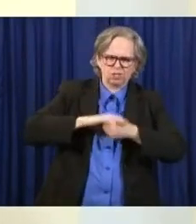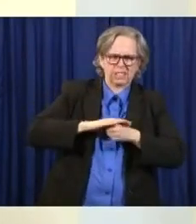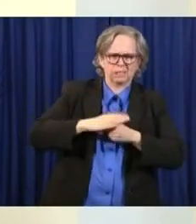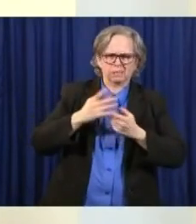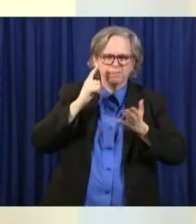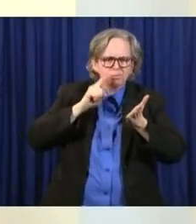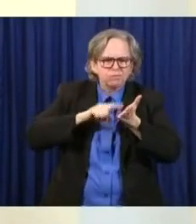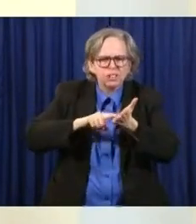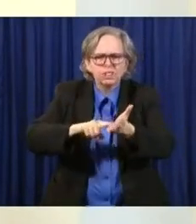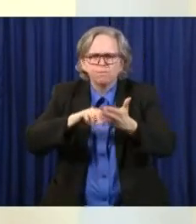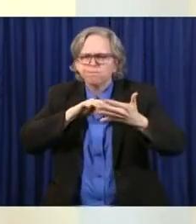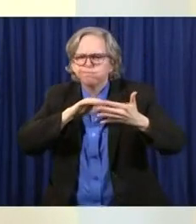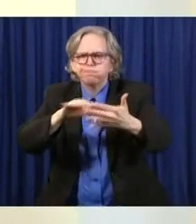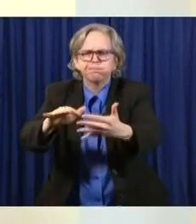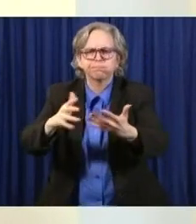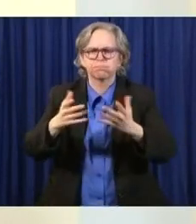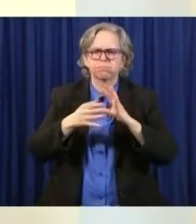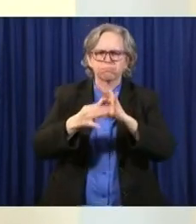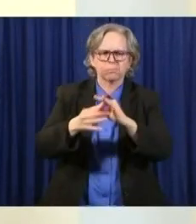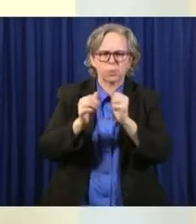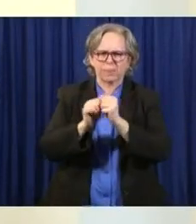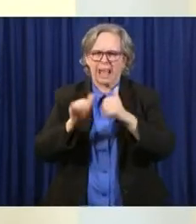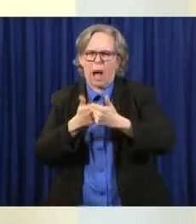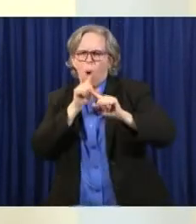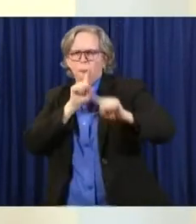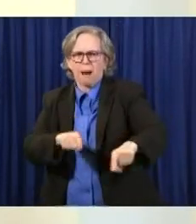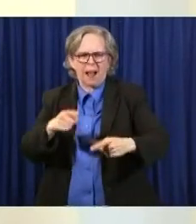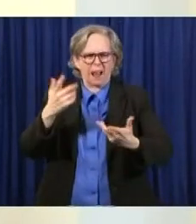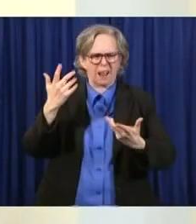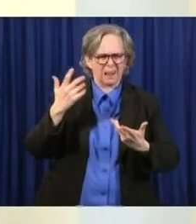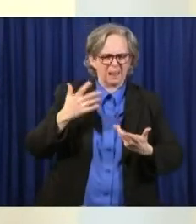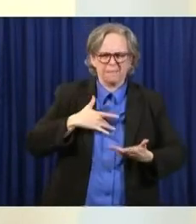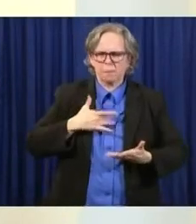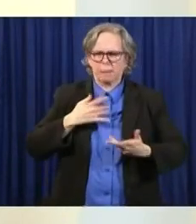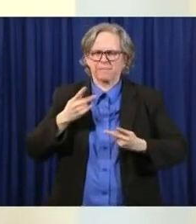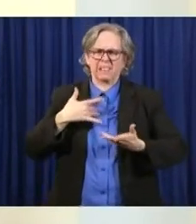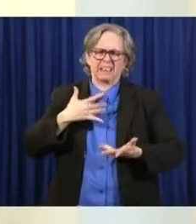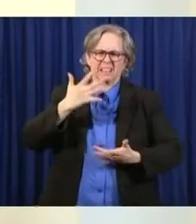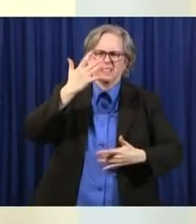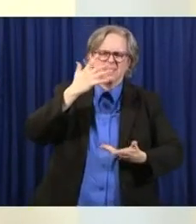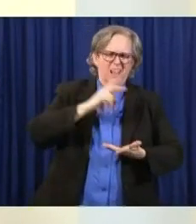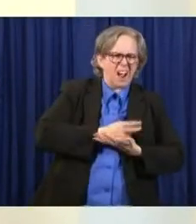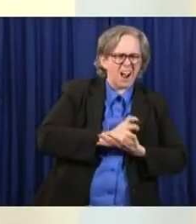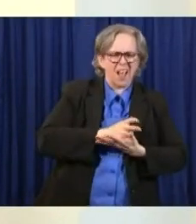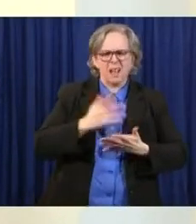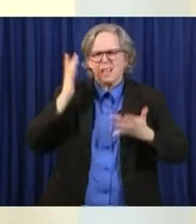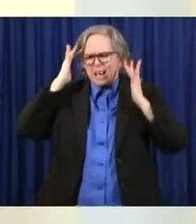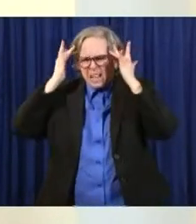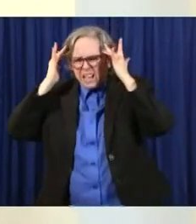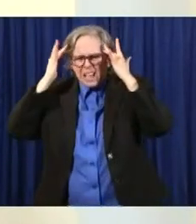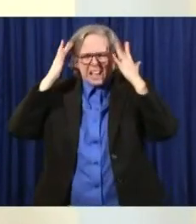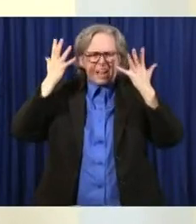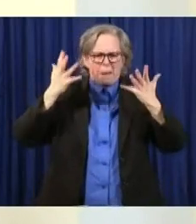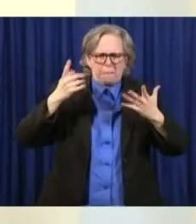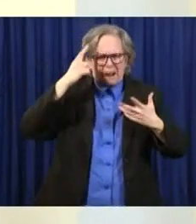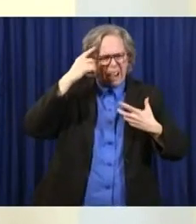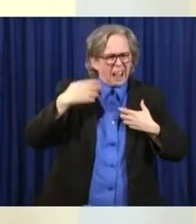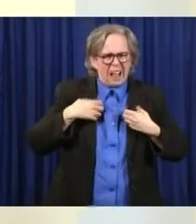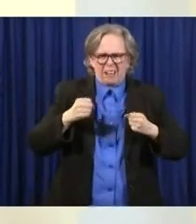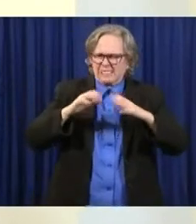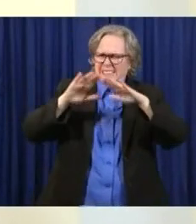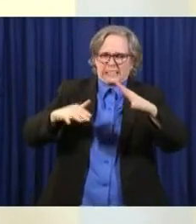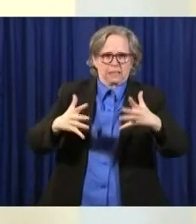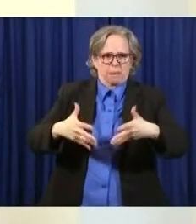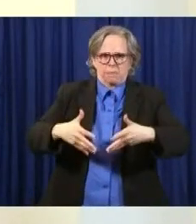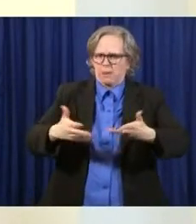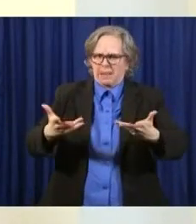she's being kept up late at night because she's worried about, you know, our mental health system and it being able to absorb all the stress and the sort of